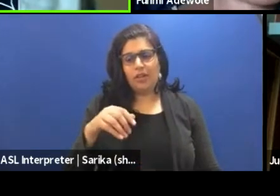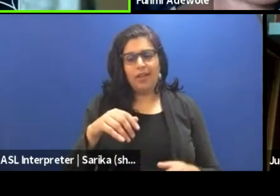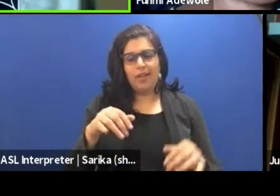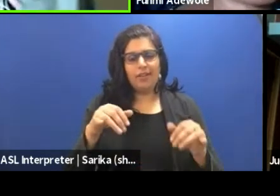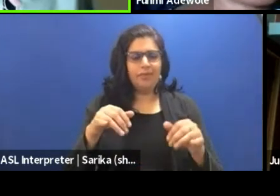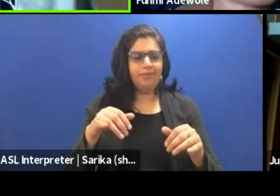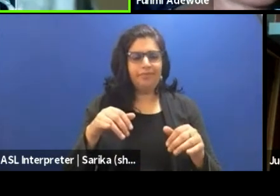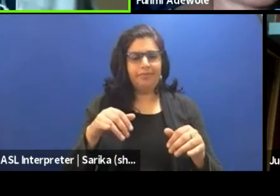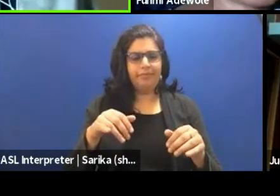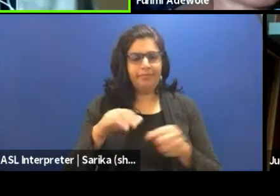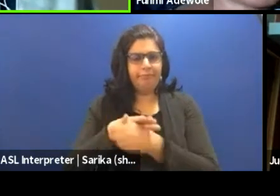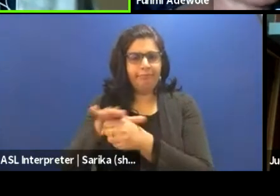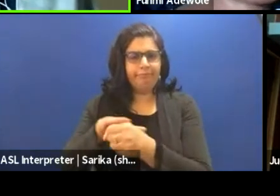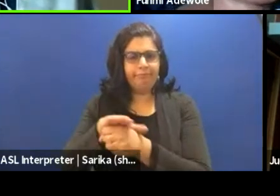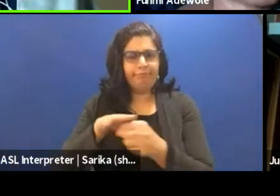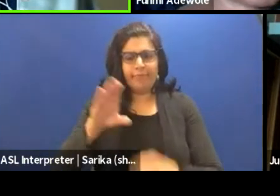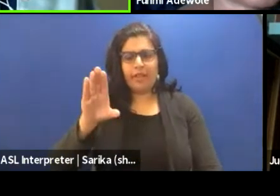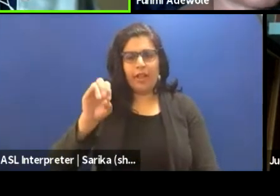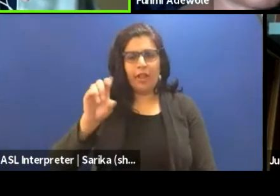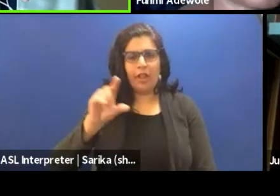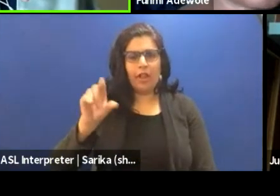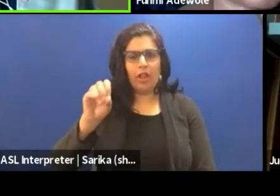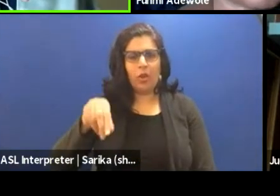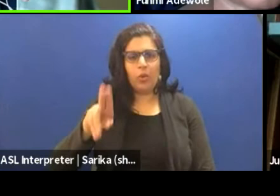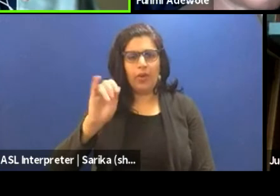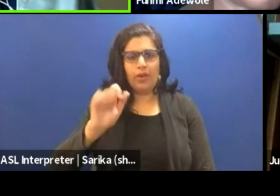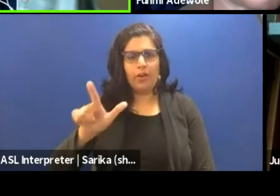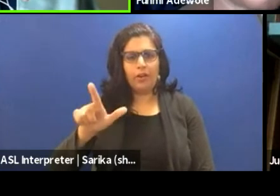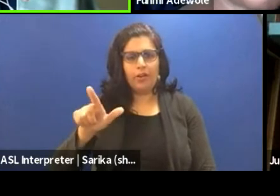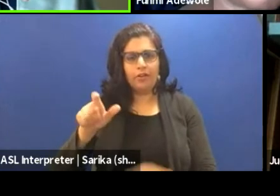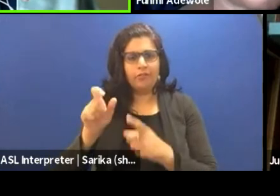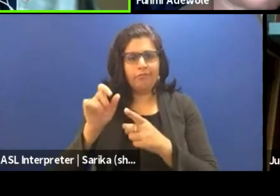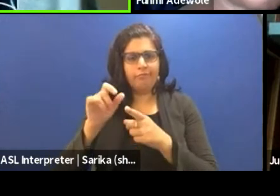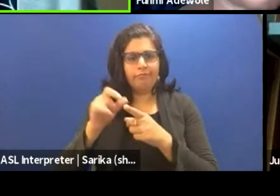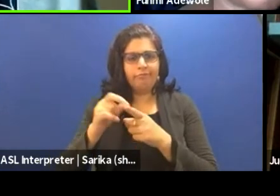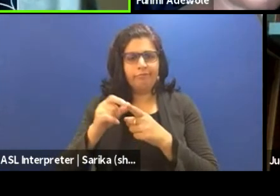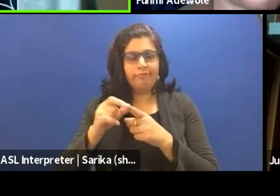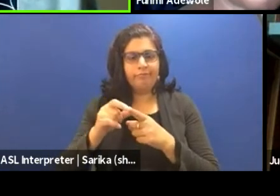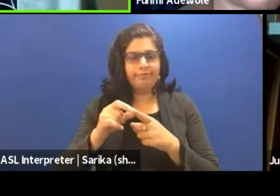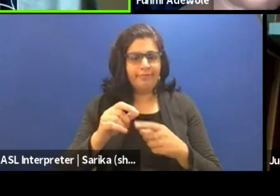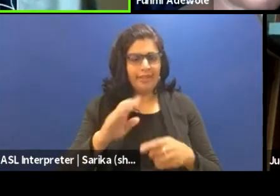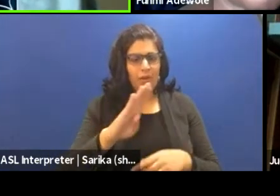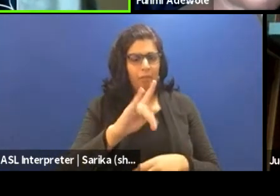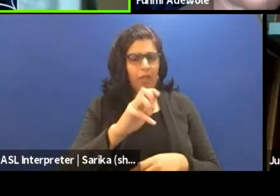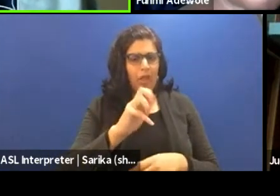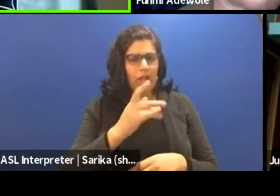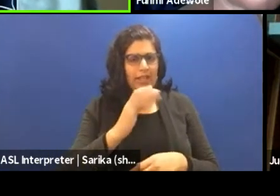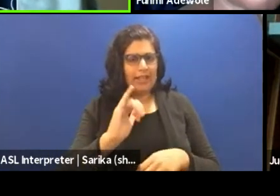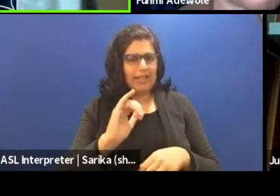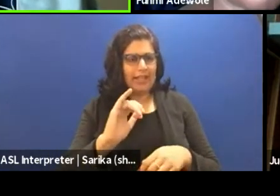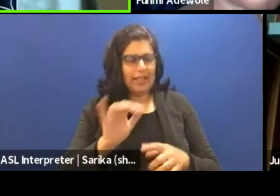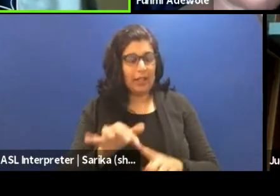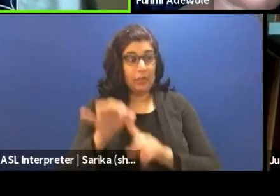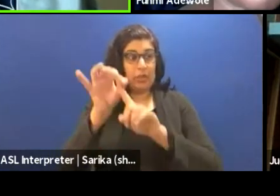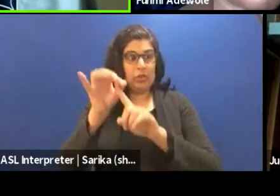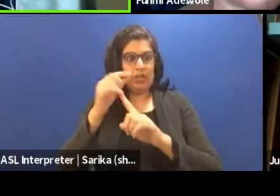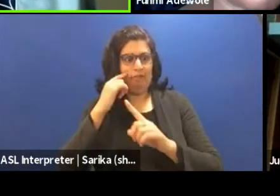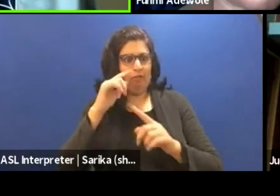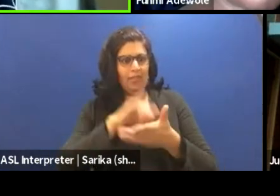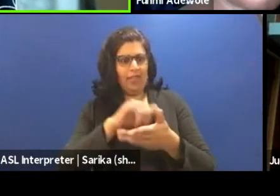that one knew. It had blocking that was unique to the spaces